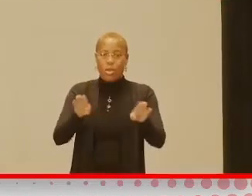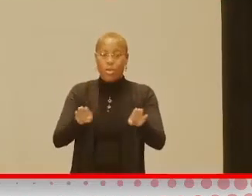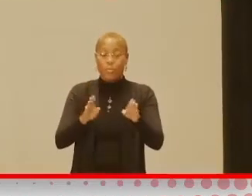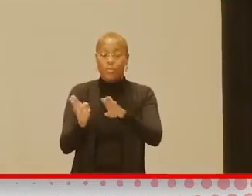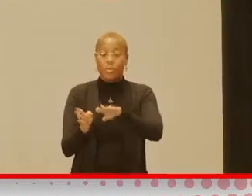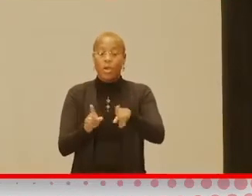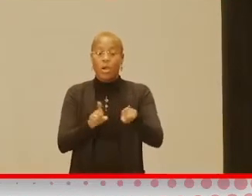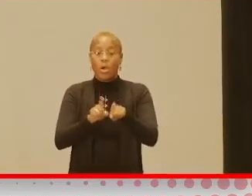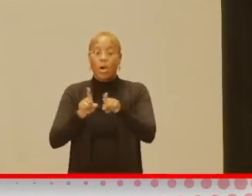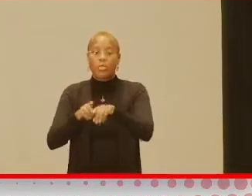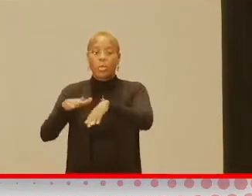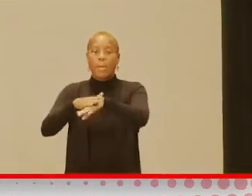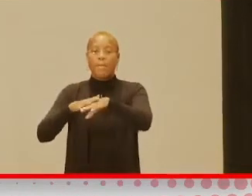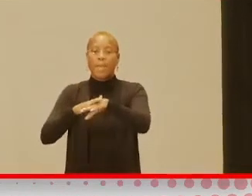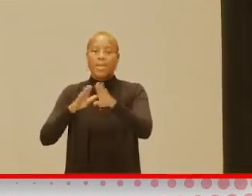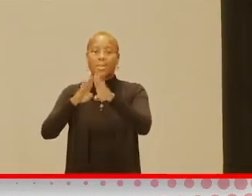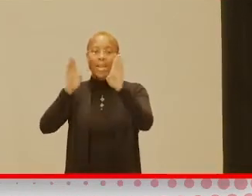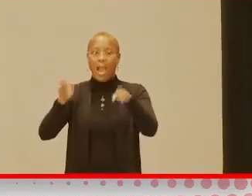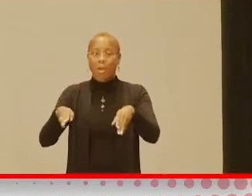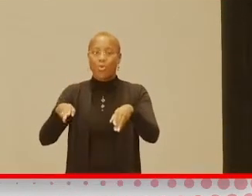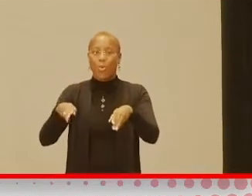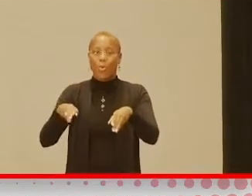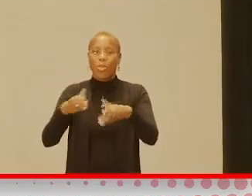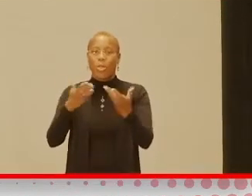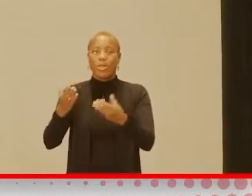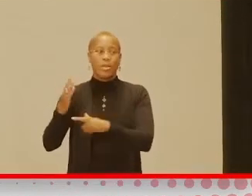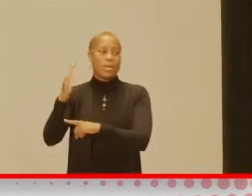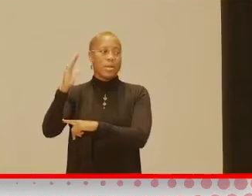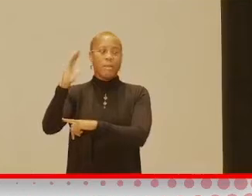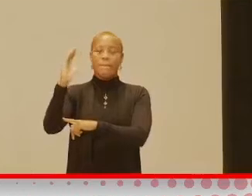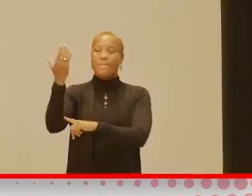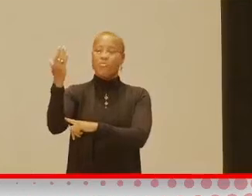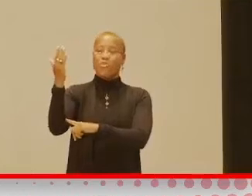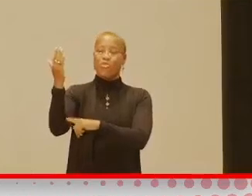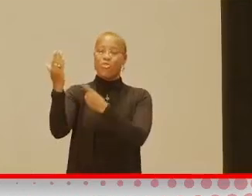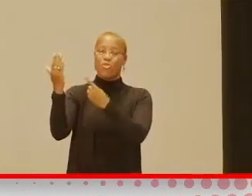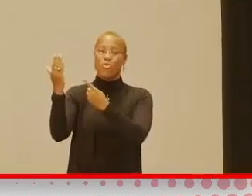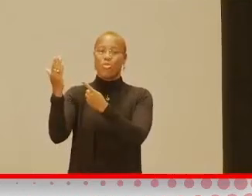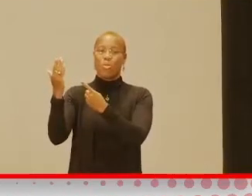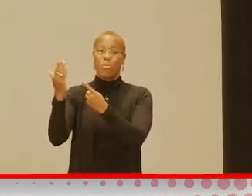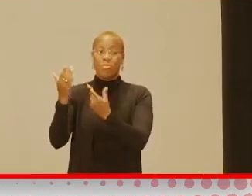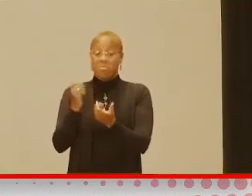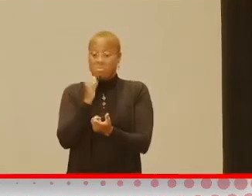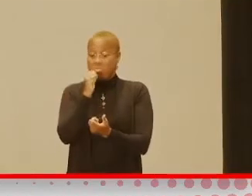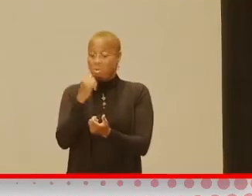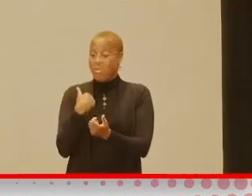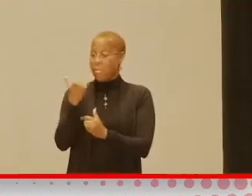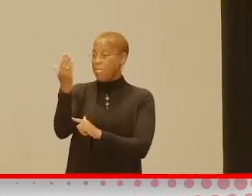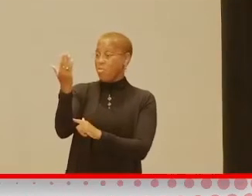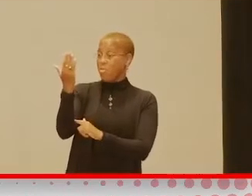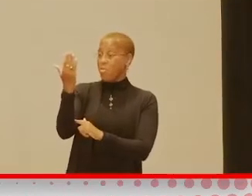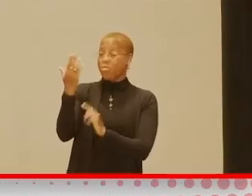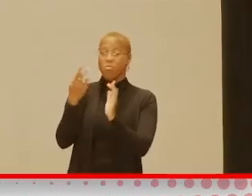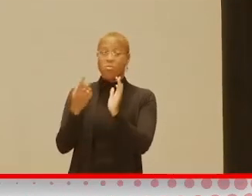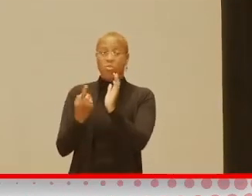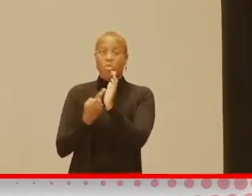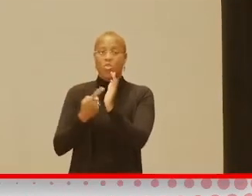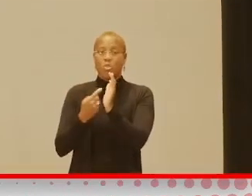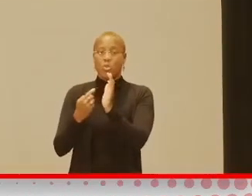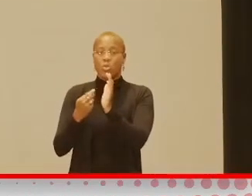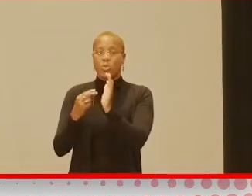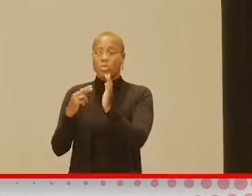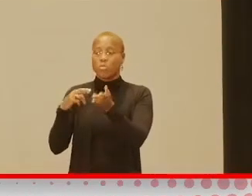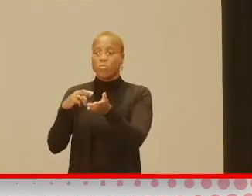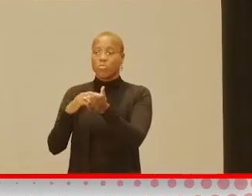that you can use. A mirror is a very simple object that, even if you don't have a mirror, sometimes just use the reflection of,